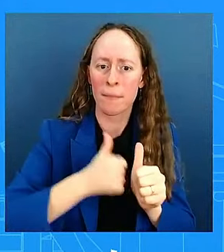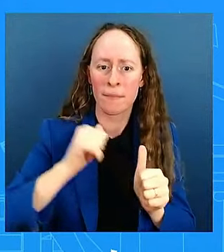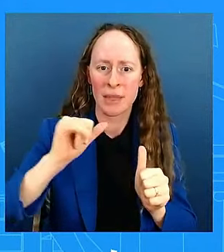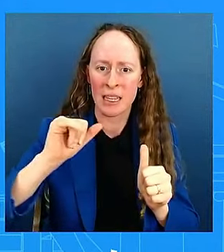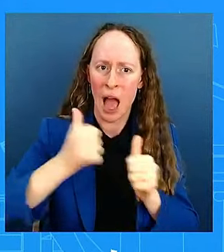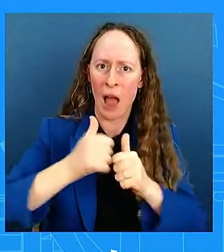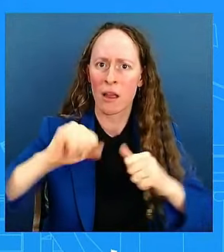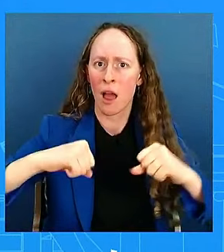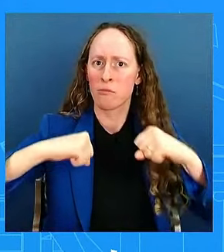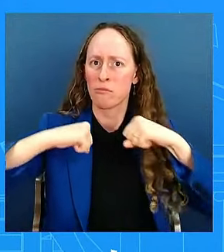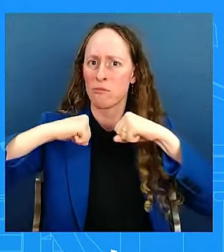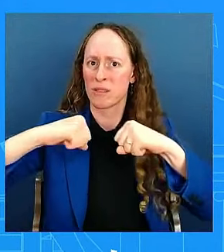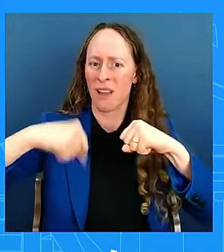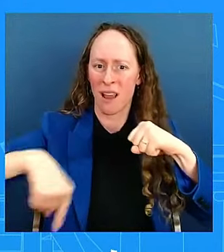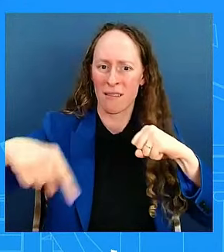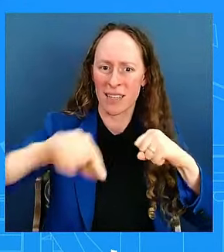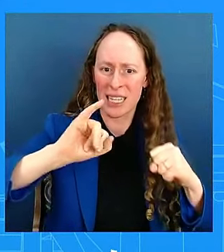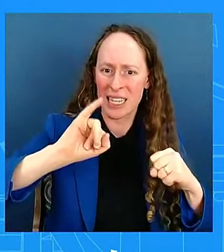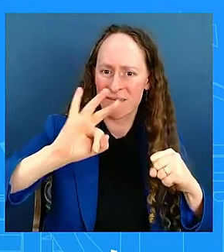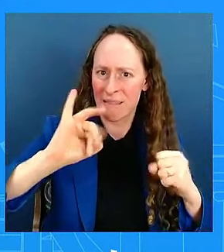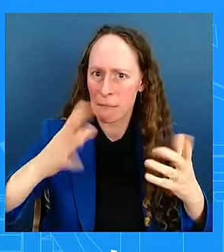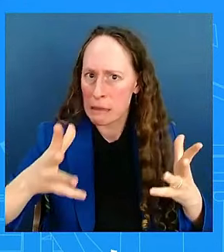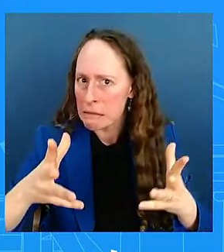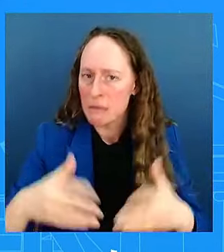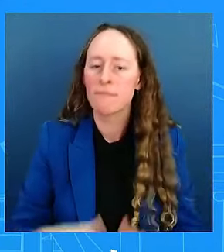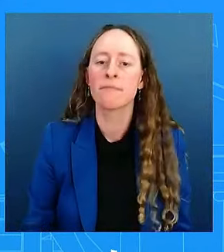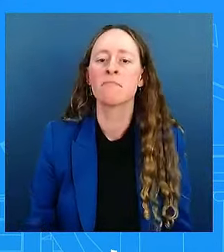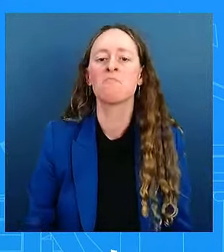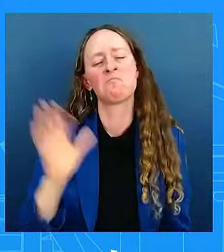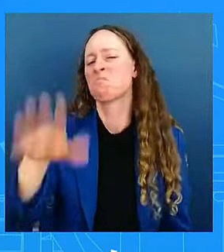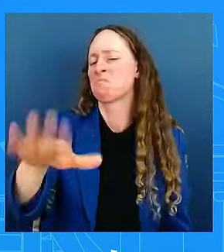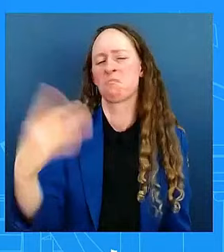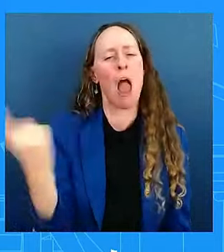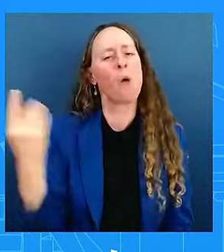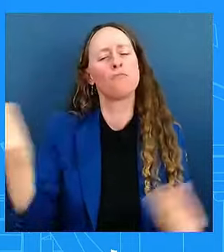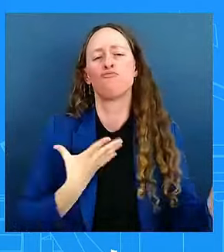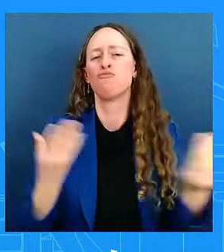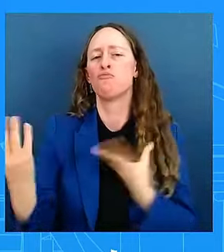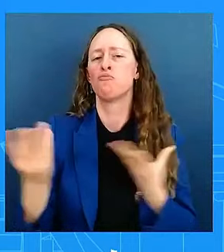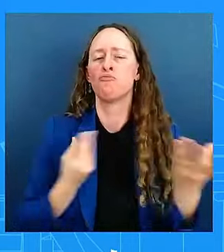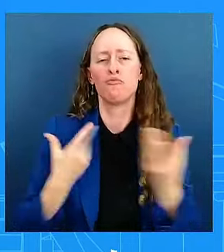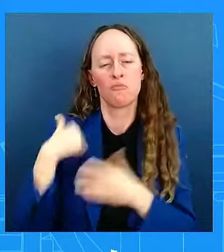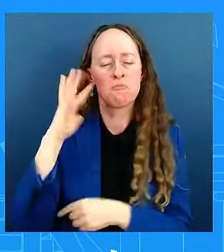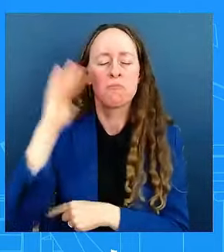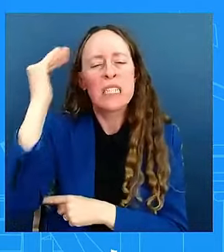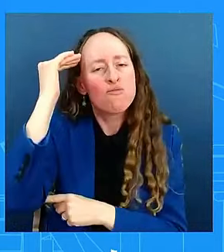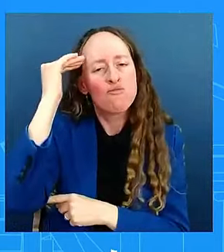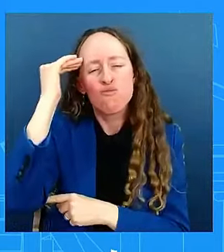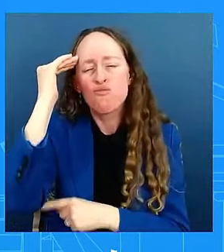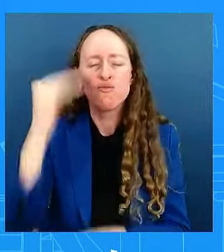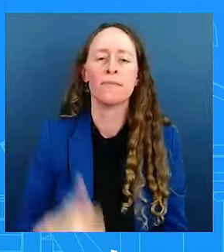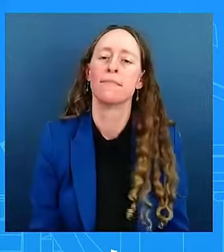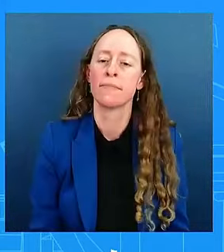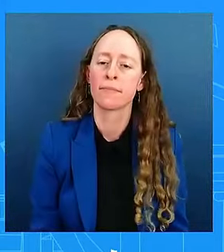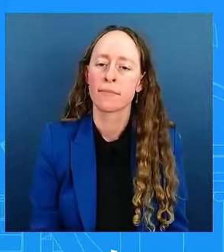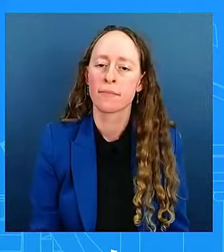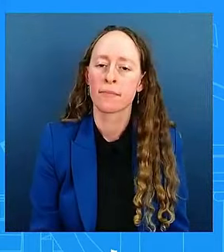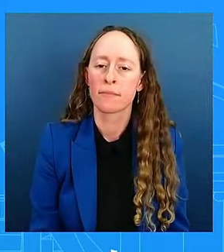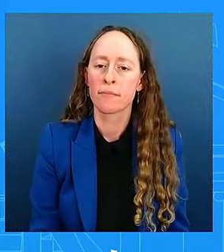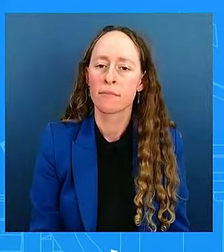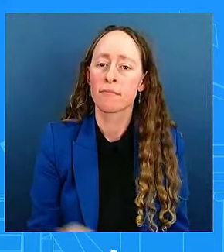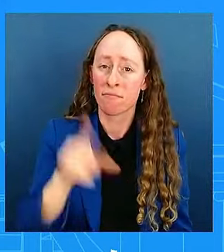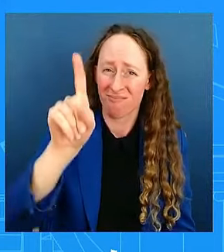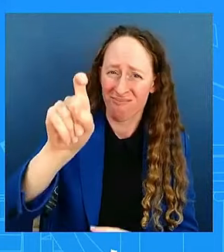go. Hi. Hi, Mr. President. What are you considering imposing sanctions on Iran? And would you include oil in those sanctions?